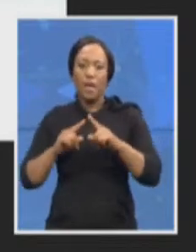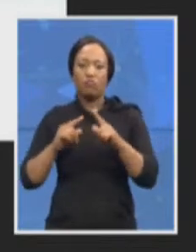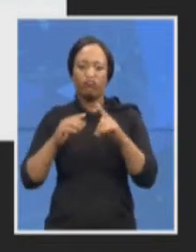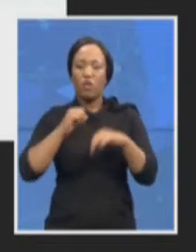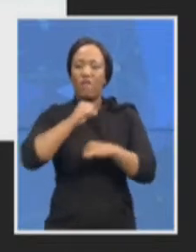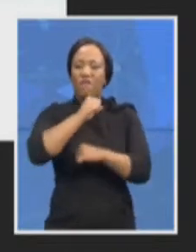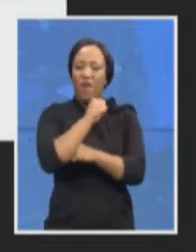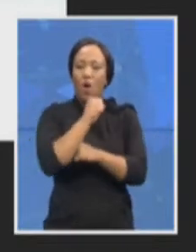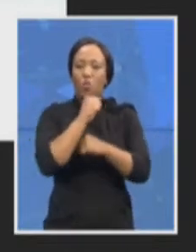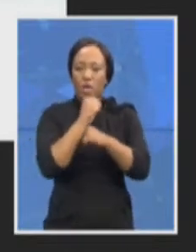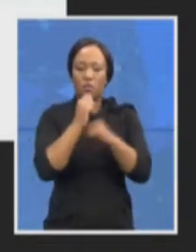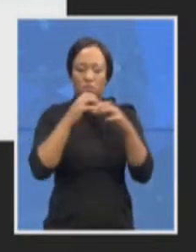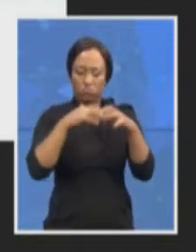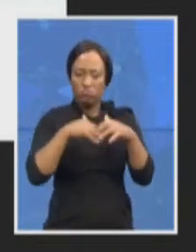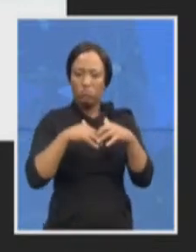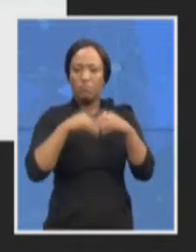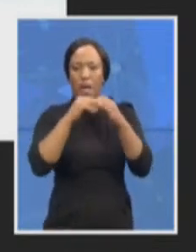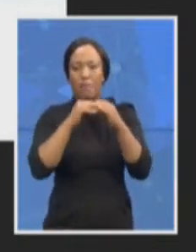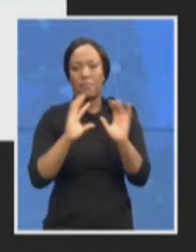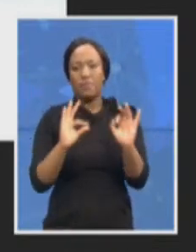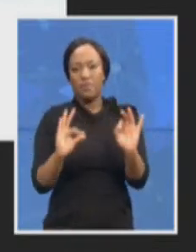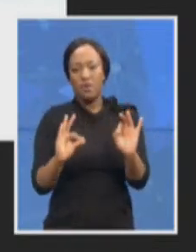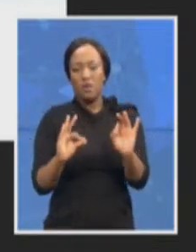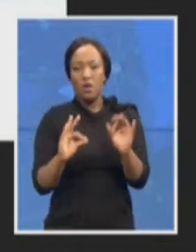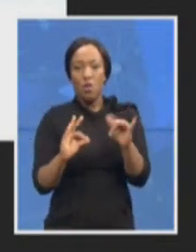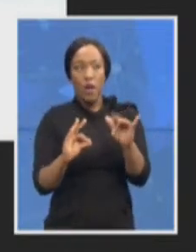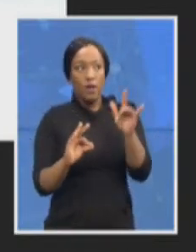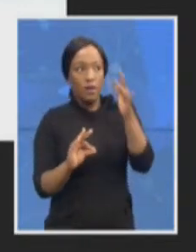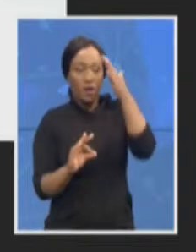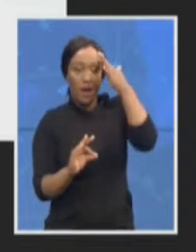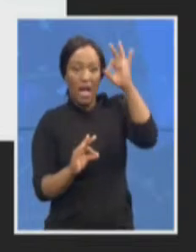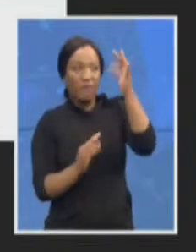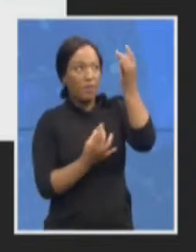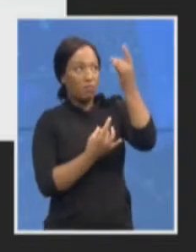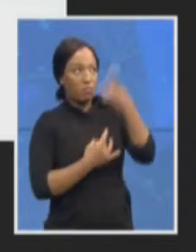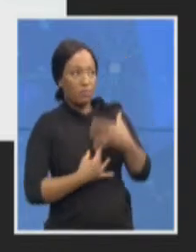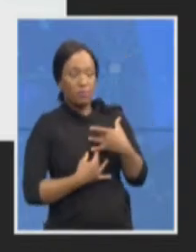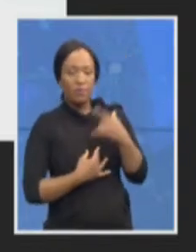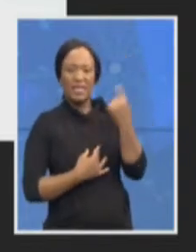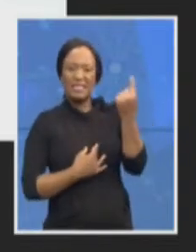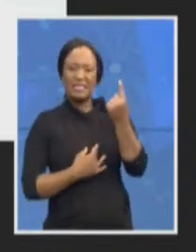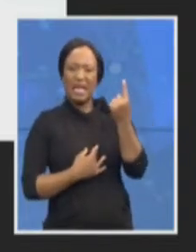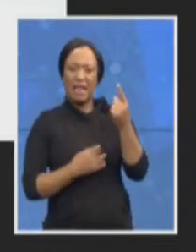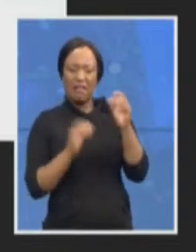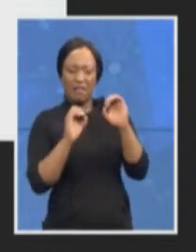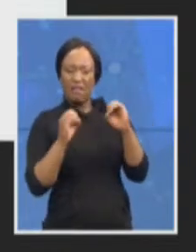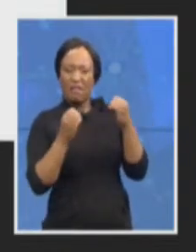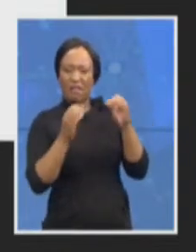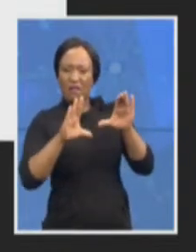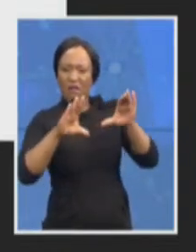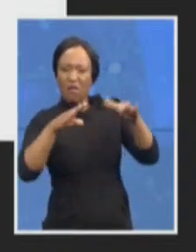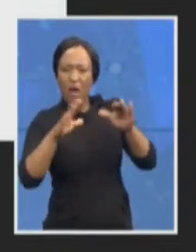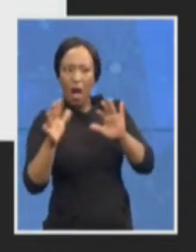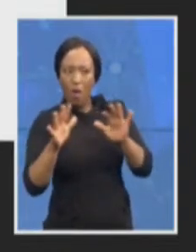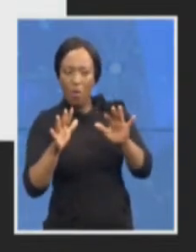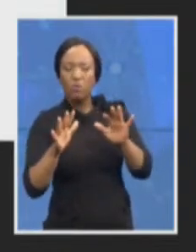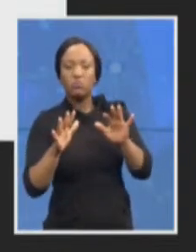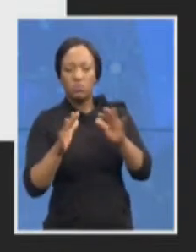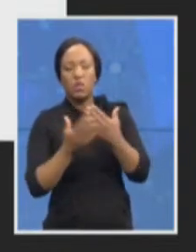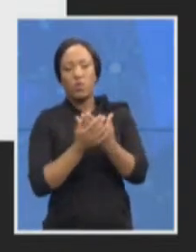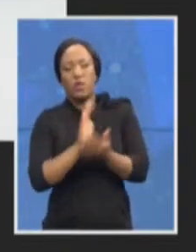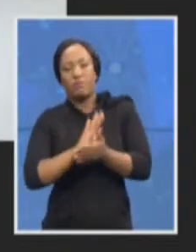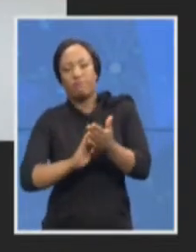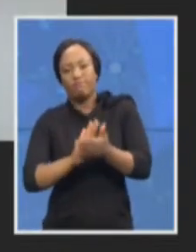direction from government on the single entity I think the better it would be in terms of moving forward and the issue of the whistleblower protection